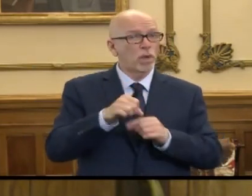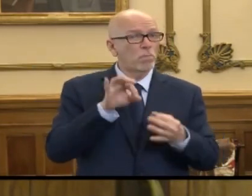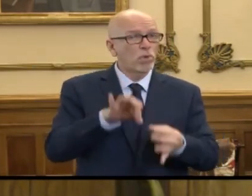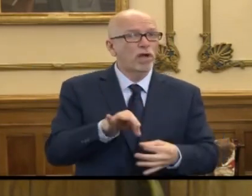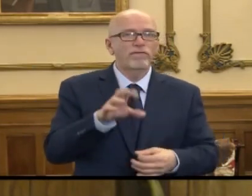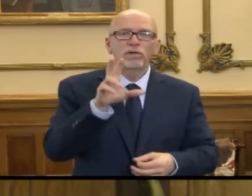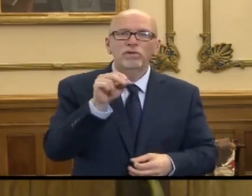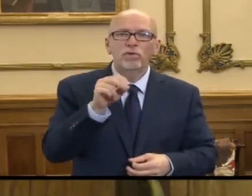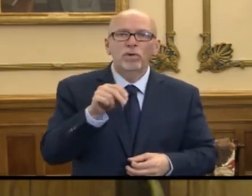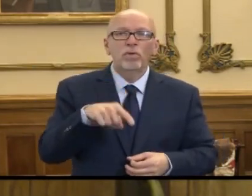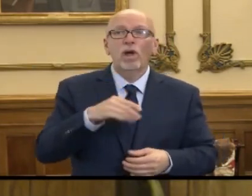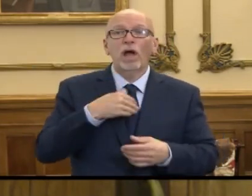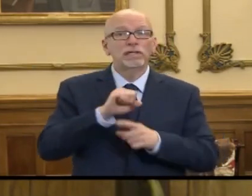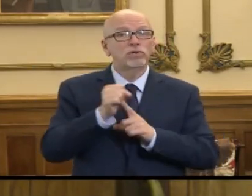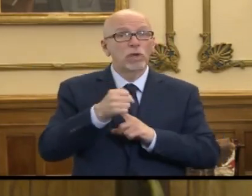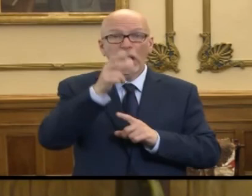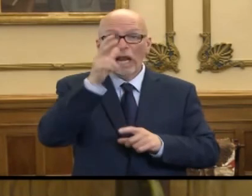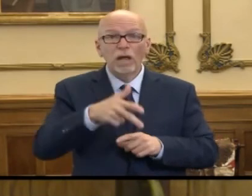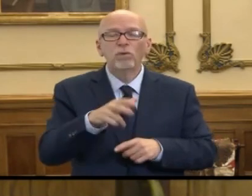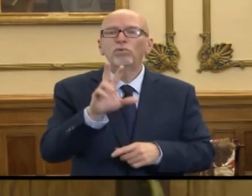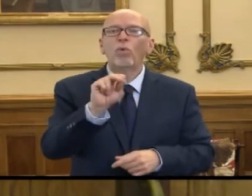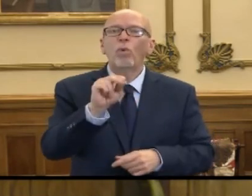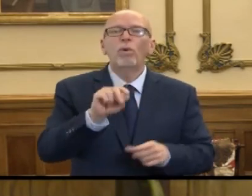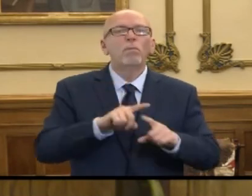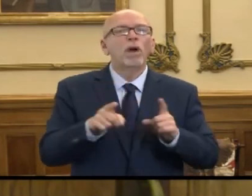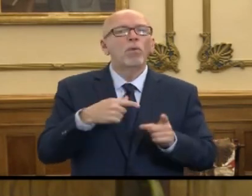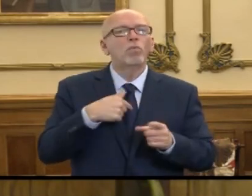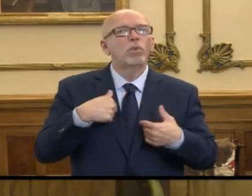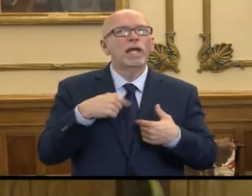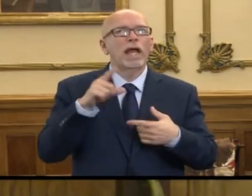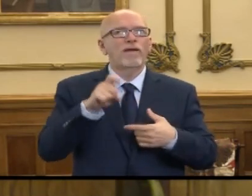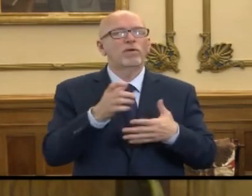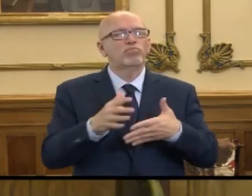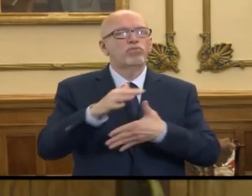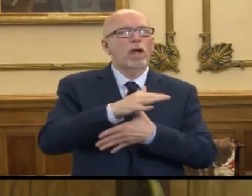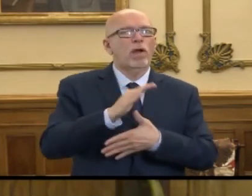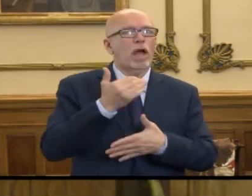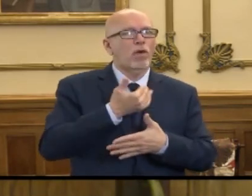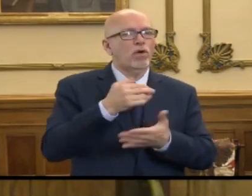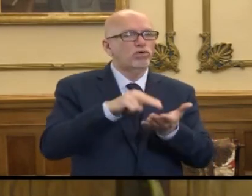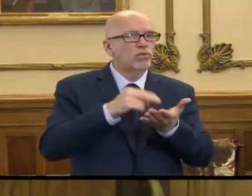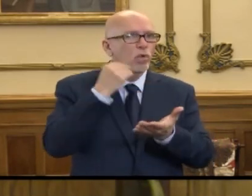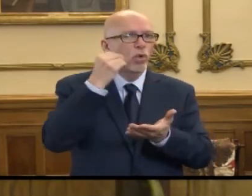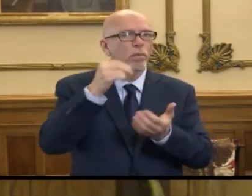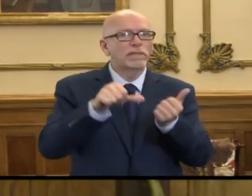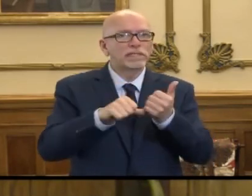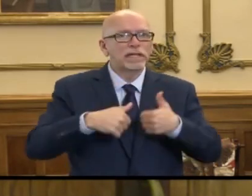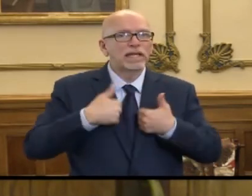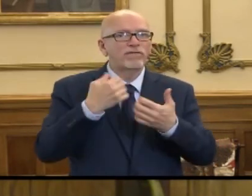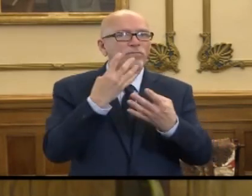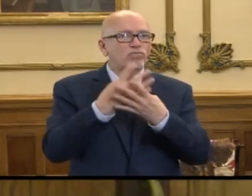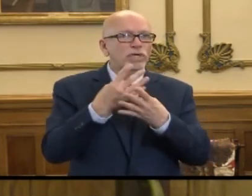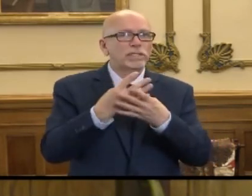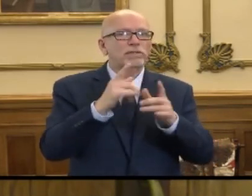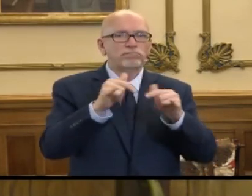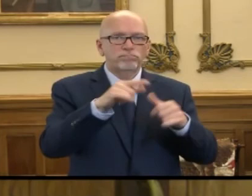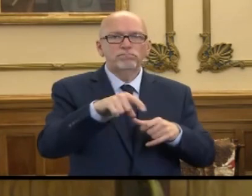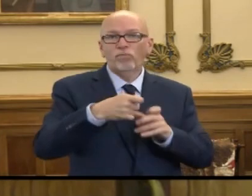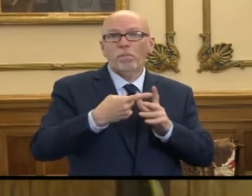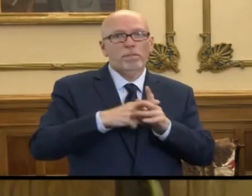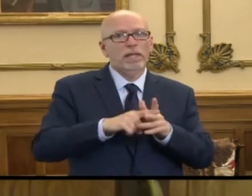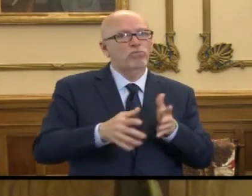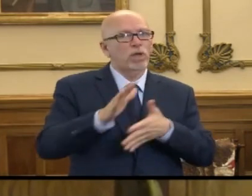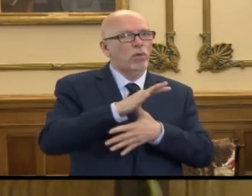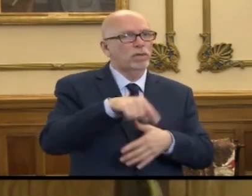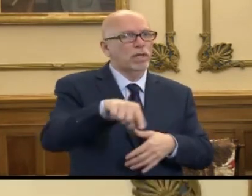or an imperfect situation, but I can tell you we have prioritized the long-term care facilities, our prisons, and our jails from the very beginning.